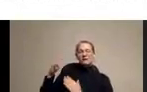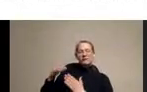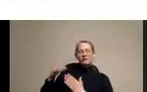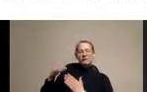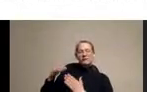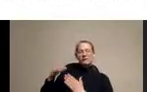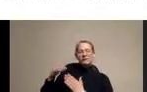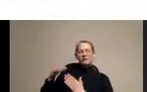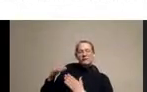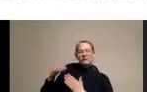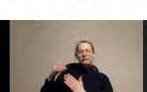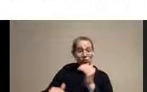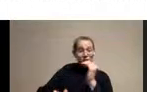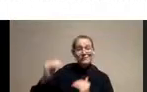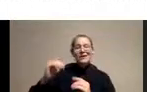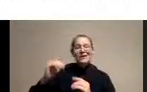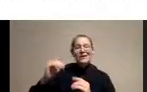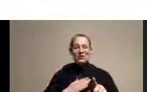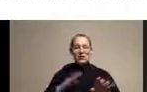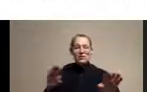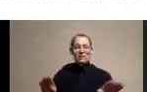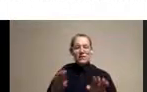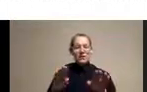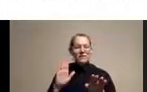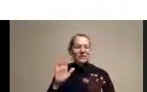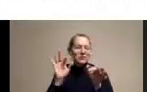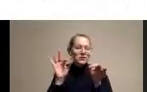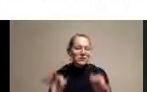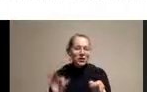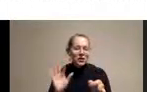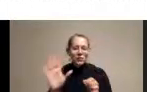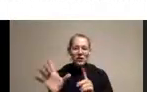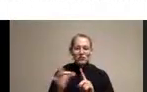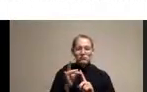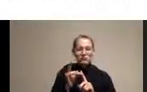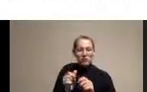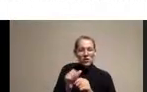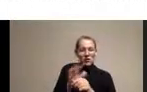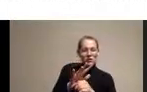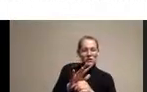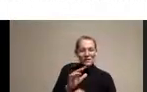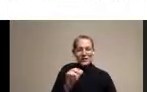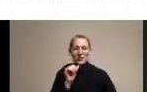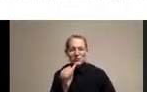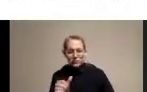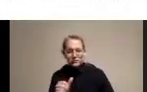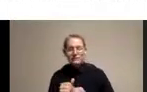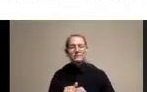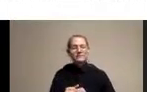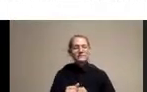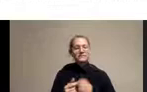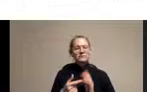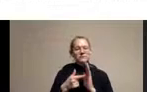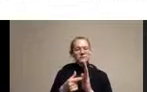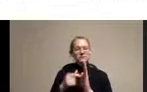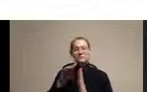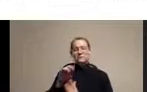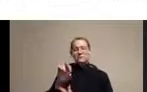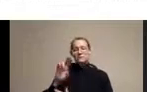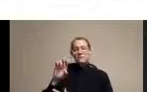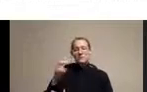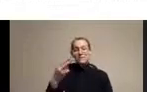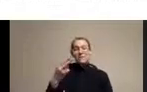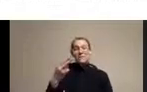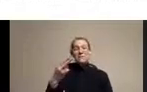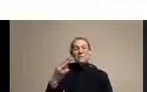behaviors that determined whether we're likely to get COVID. For example, in March of 13th of 2020, when there was the presidential